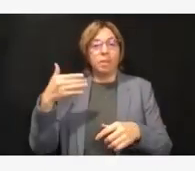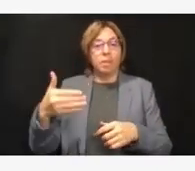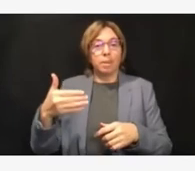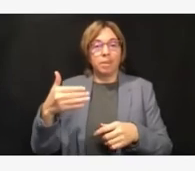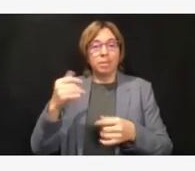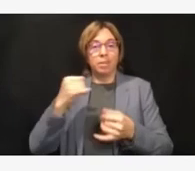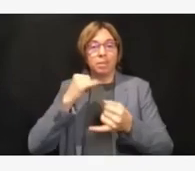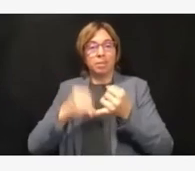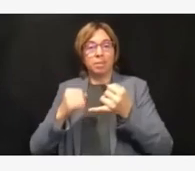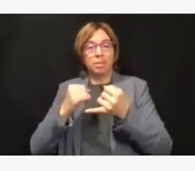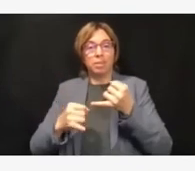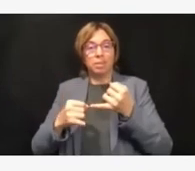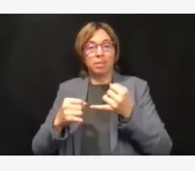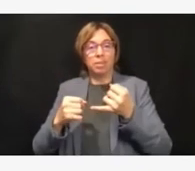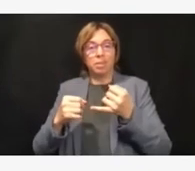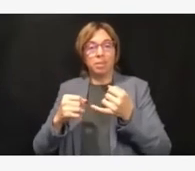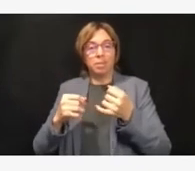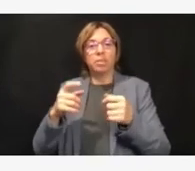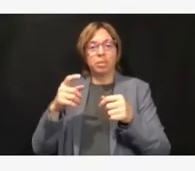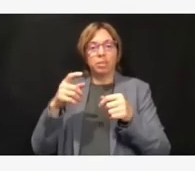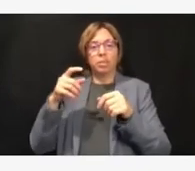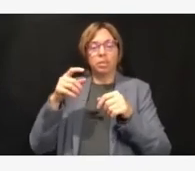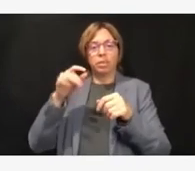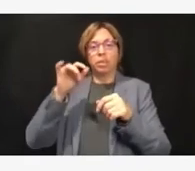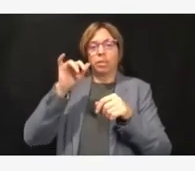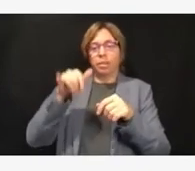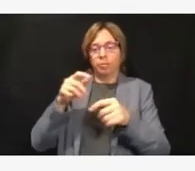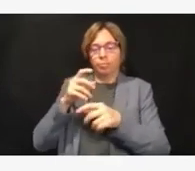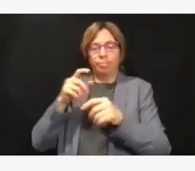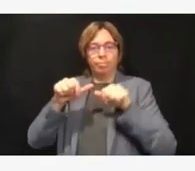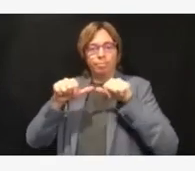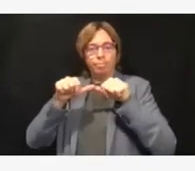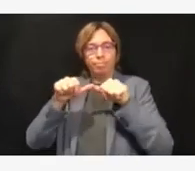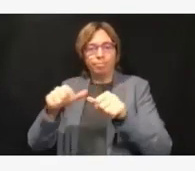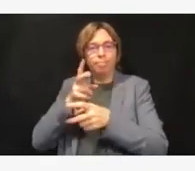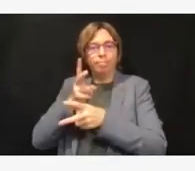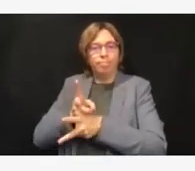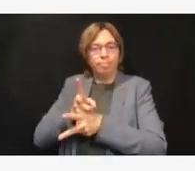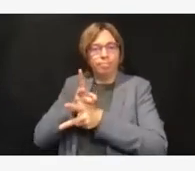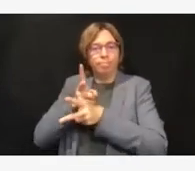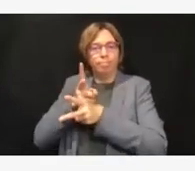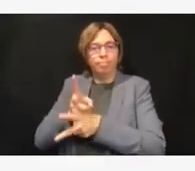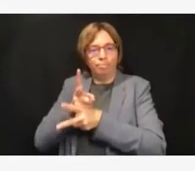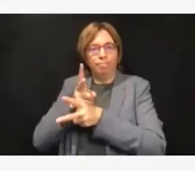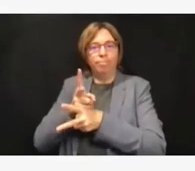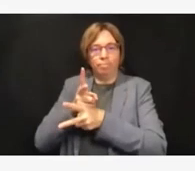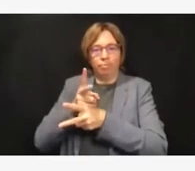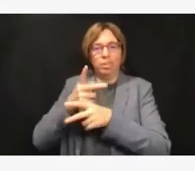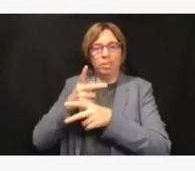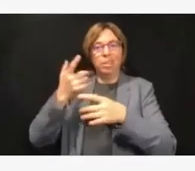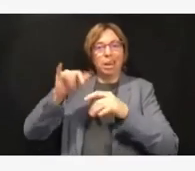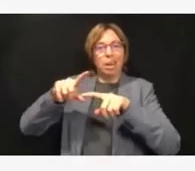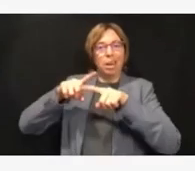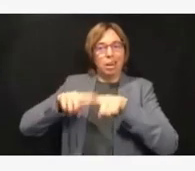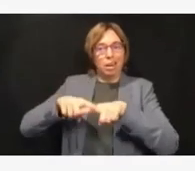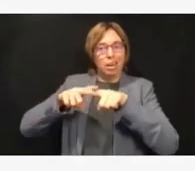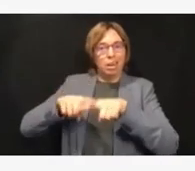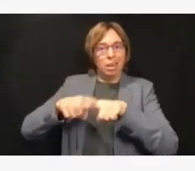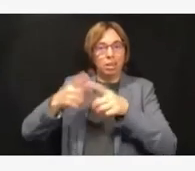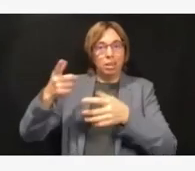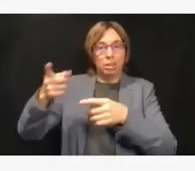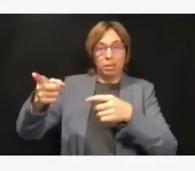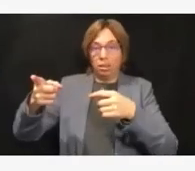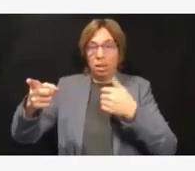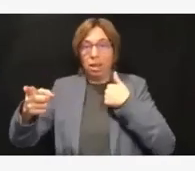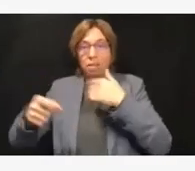stress. So we still have quite a few traveling staff helping us out, as well as the FEMA and National